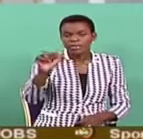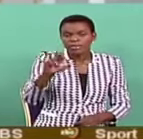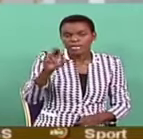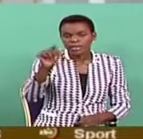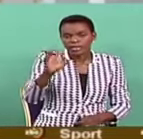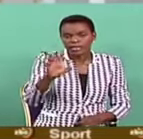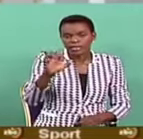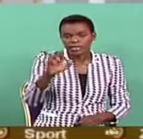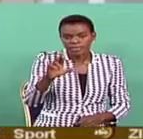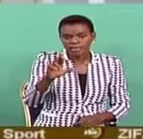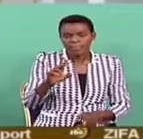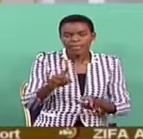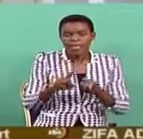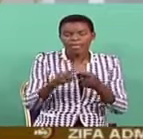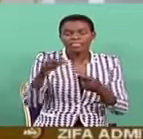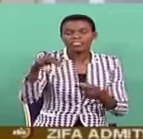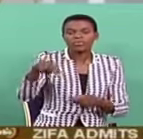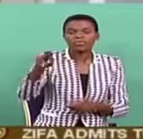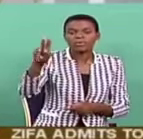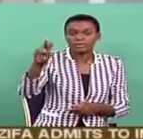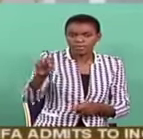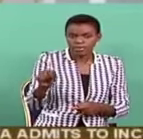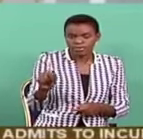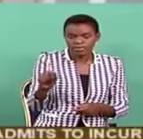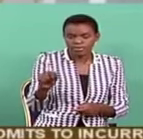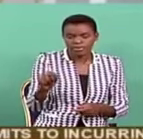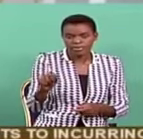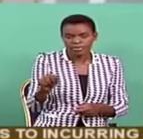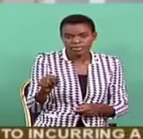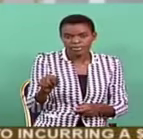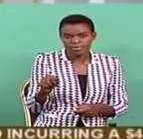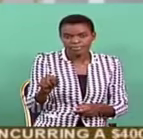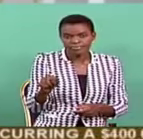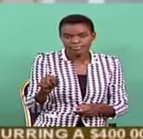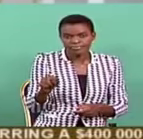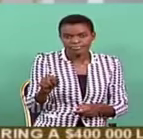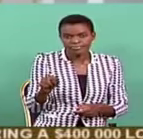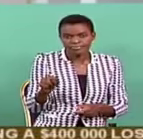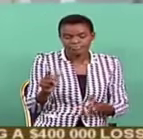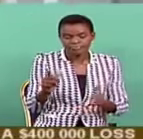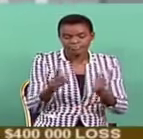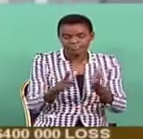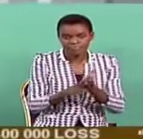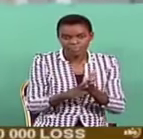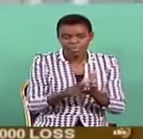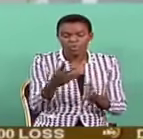dictates, we have said